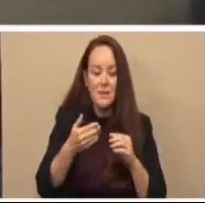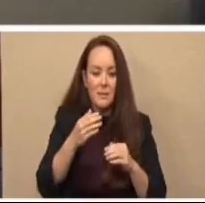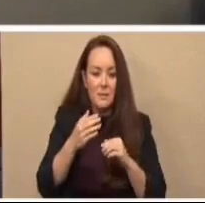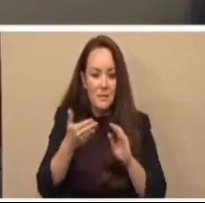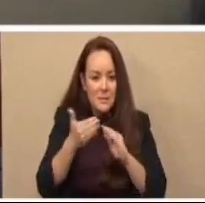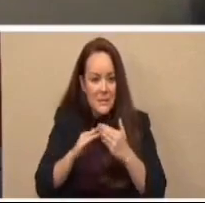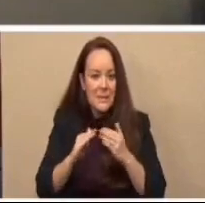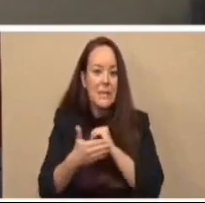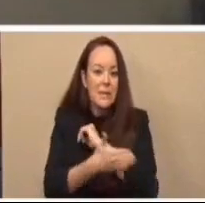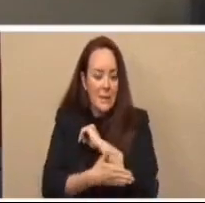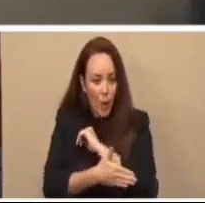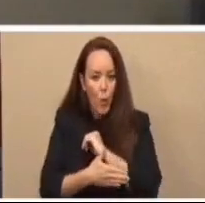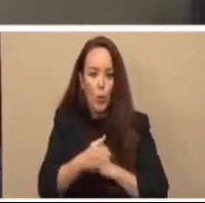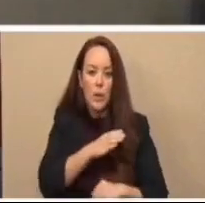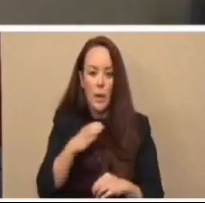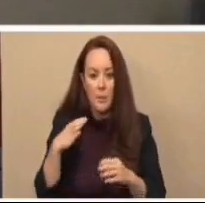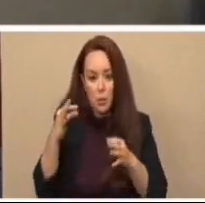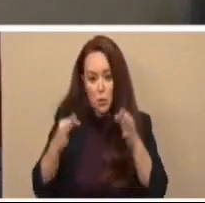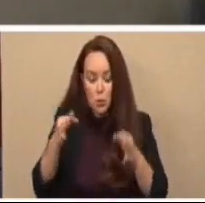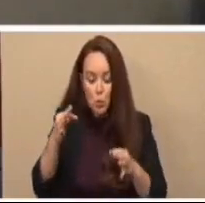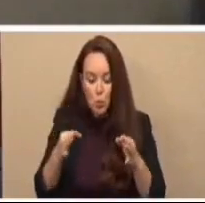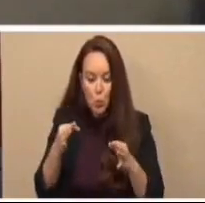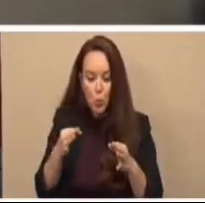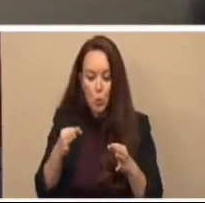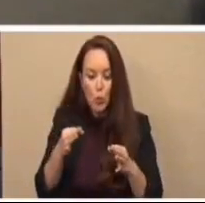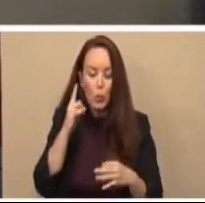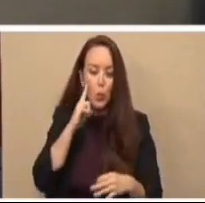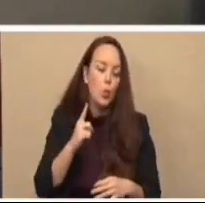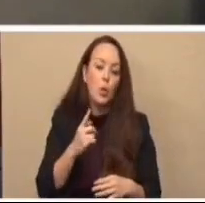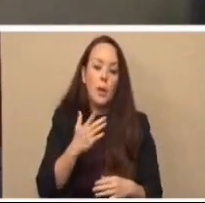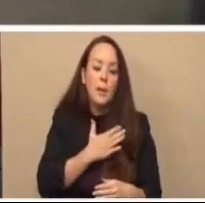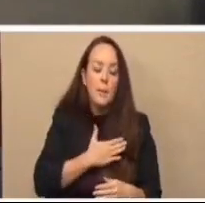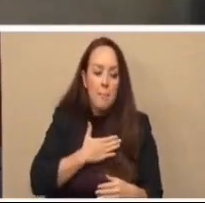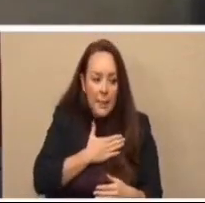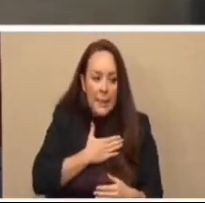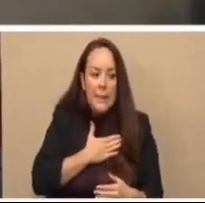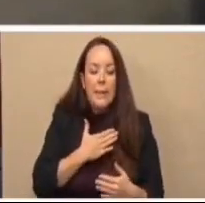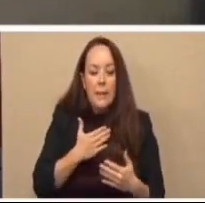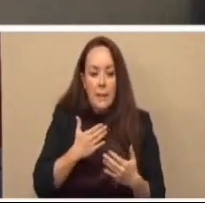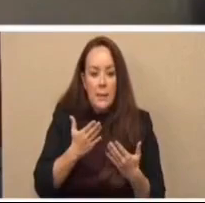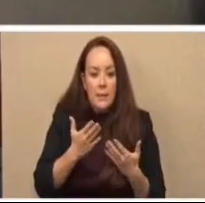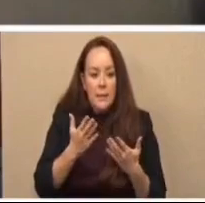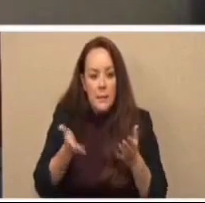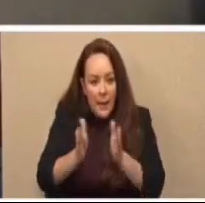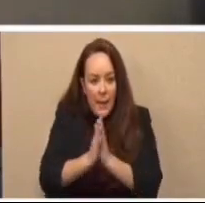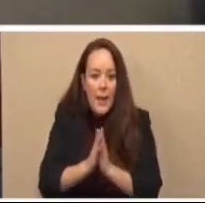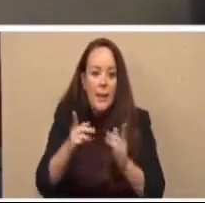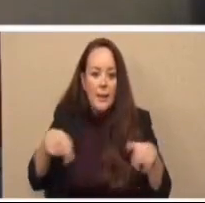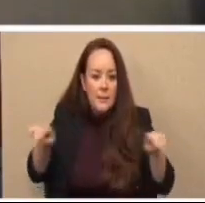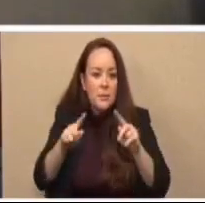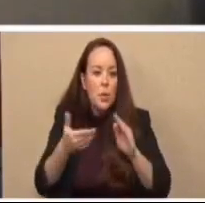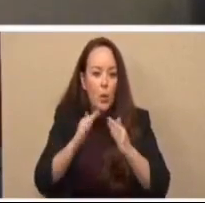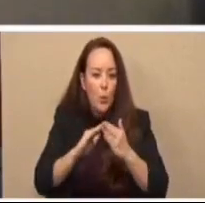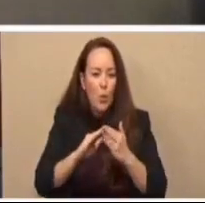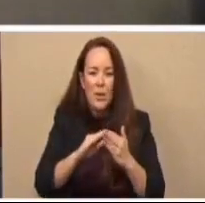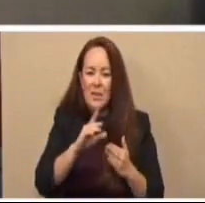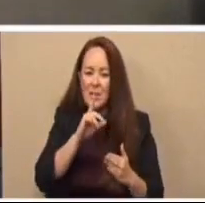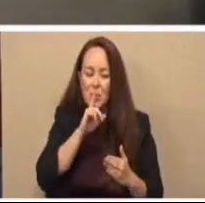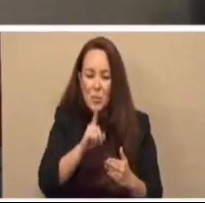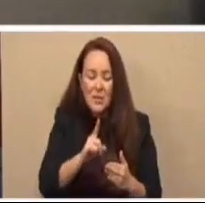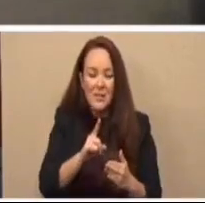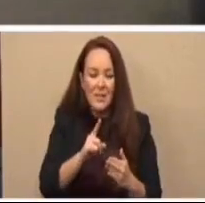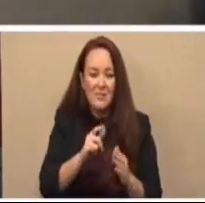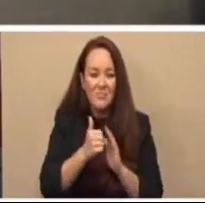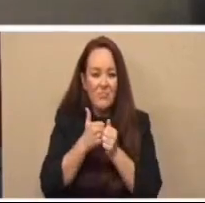county, Commissioner's Court, to plead, really, with all our community to be prudent this